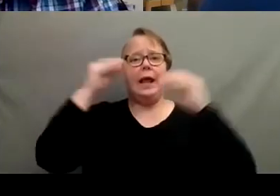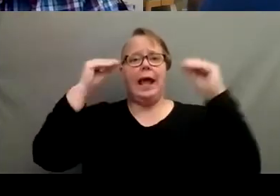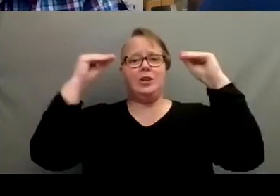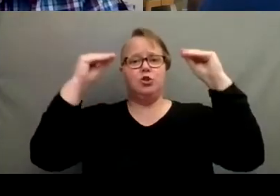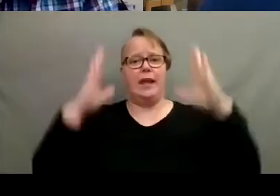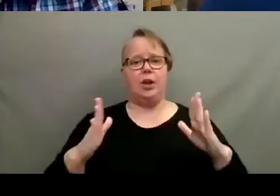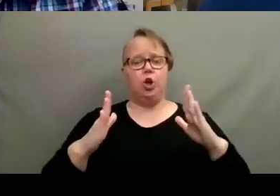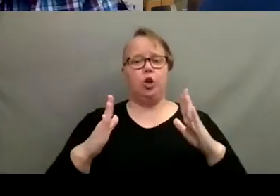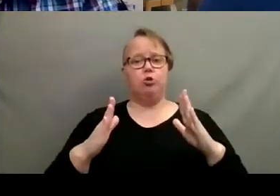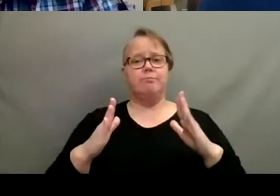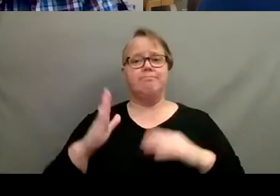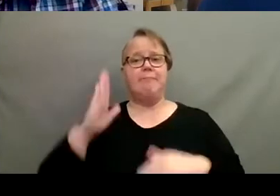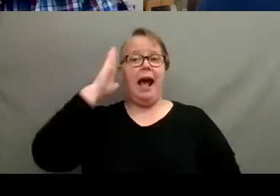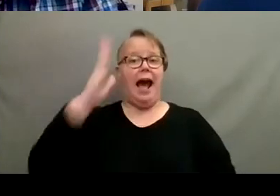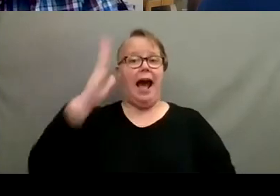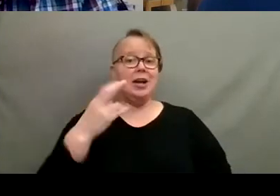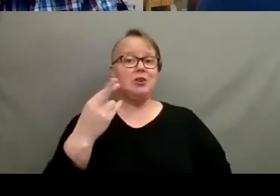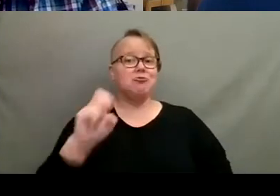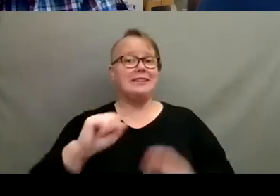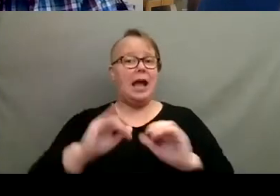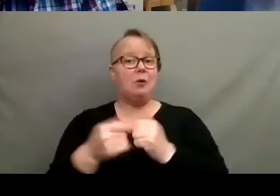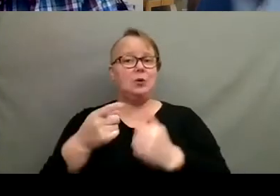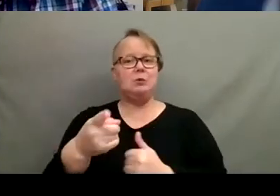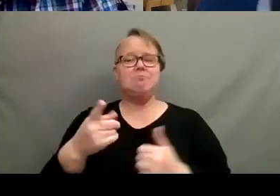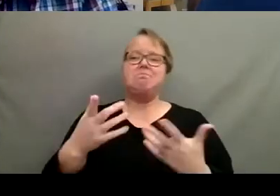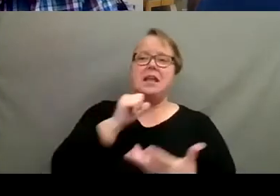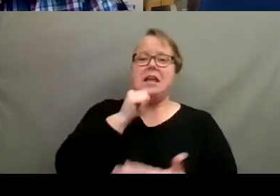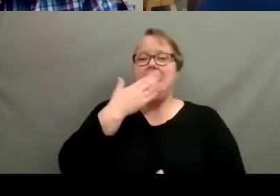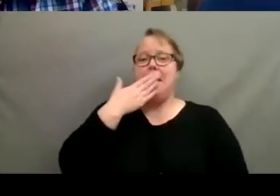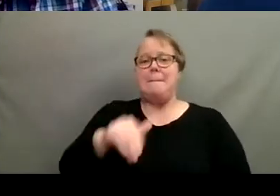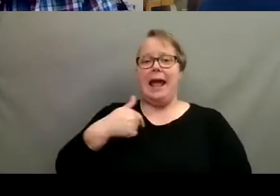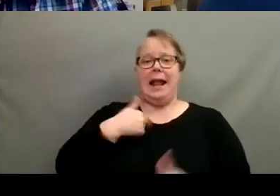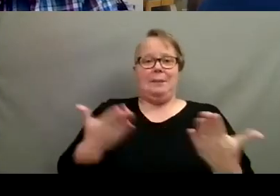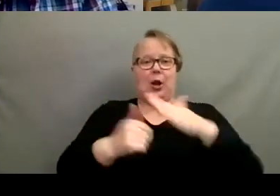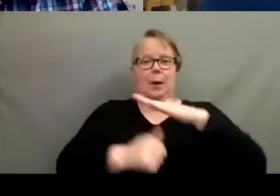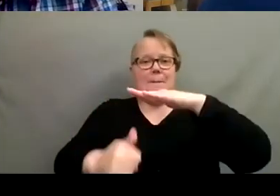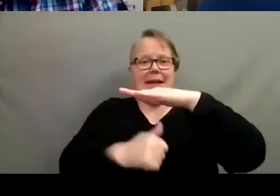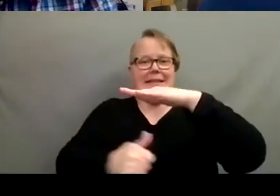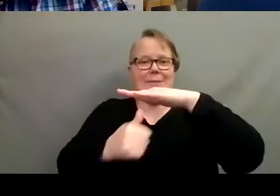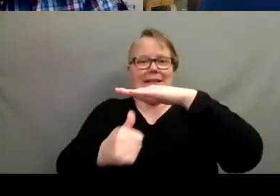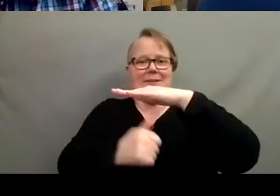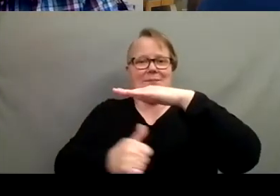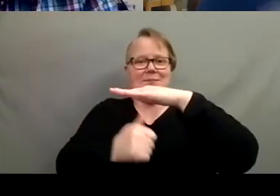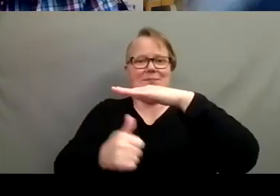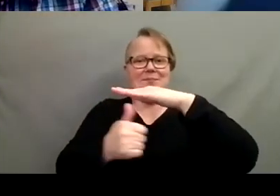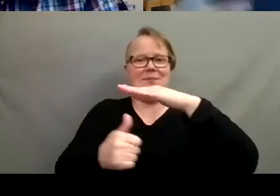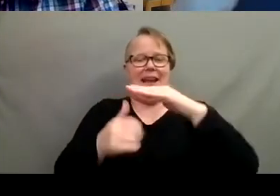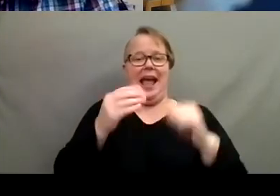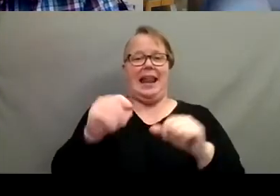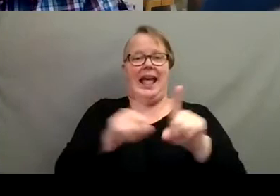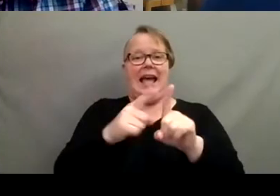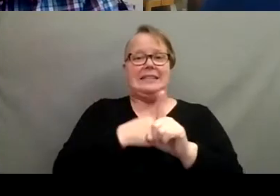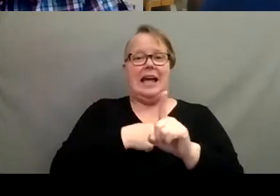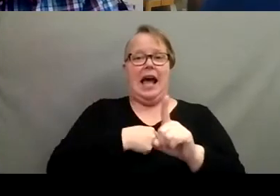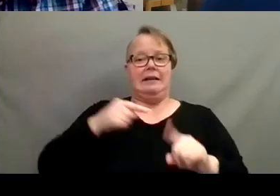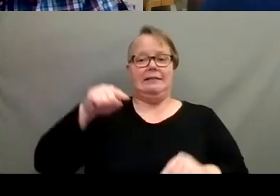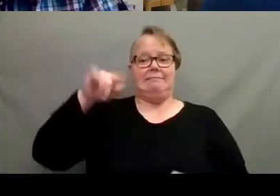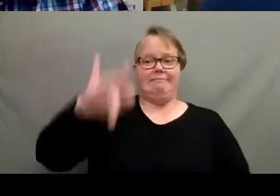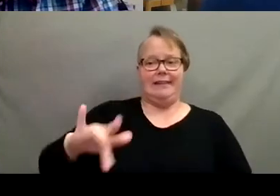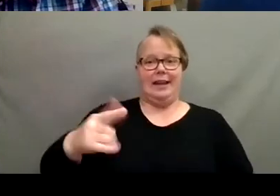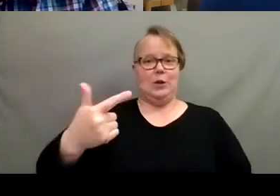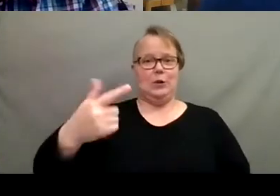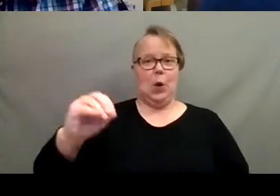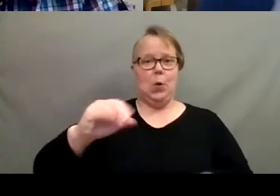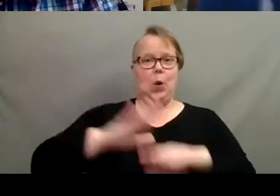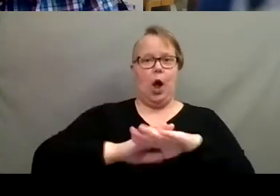going? Oh, not too bad. I'm here in my basement. And as I hit the go on the record button,